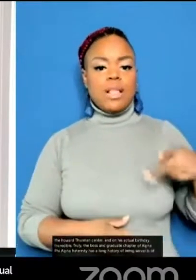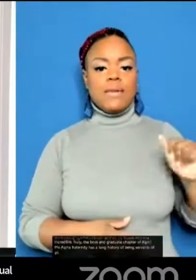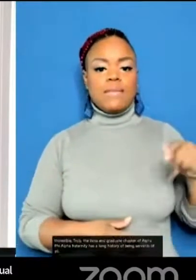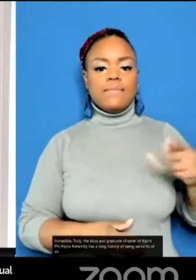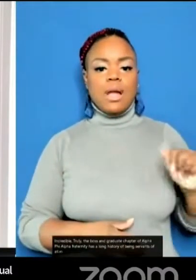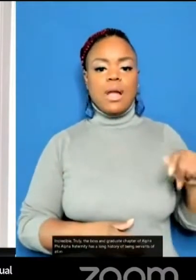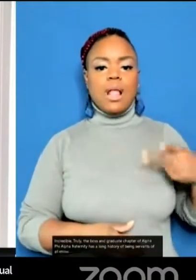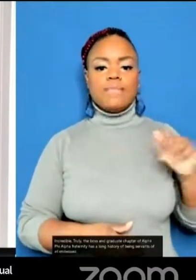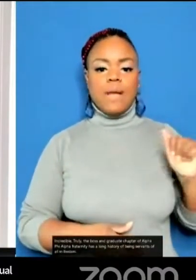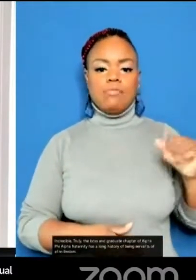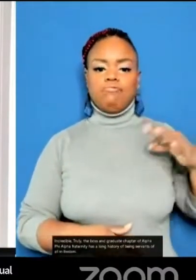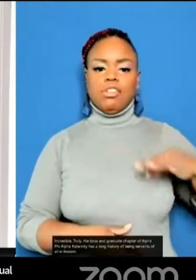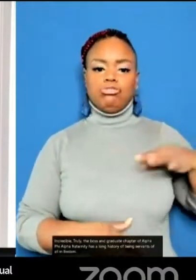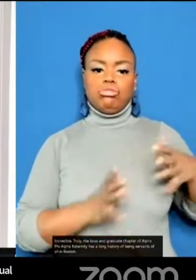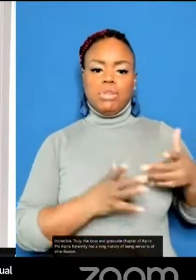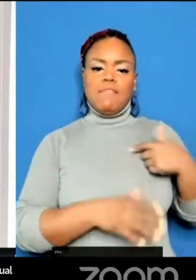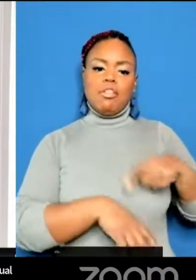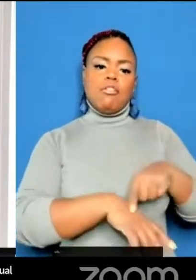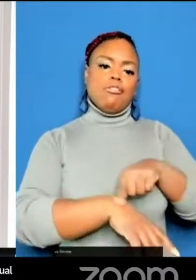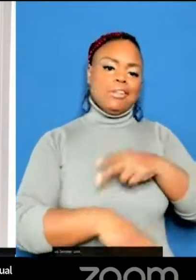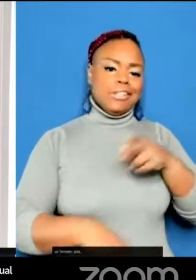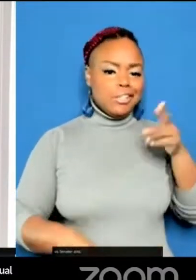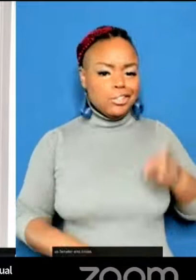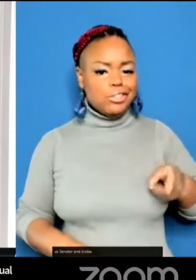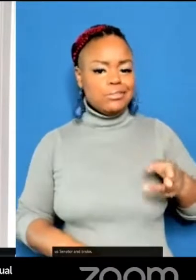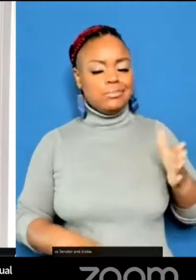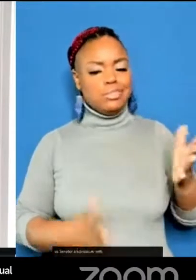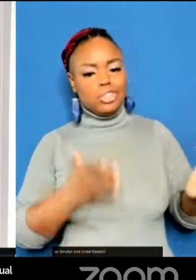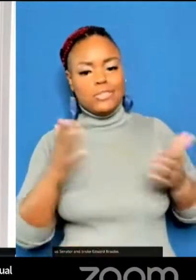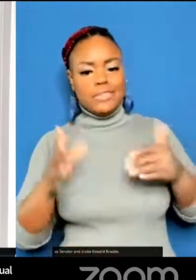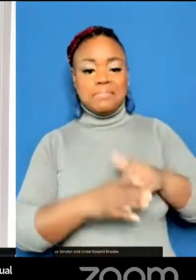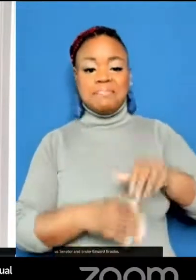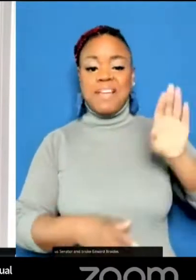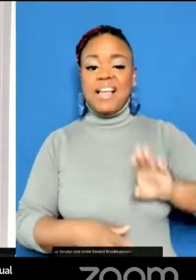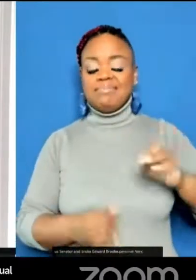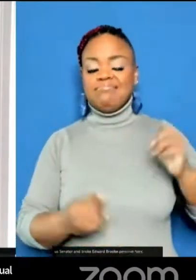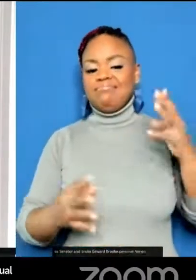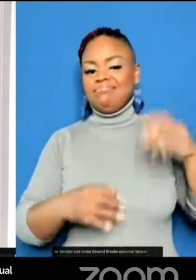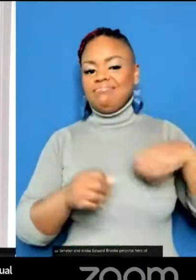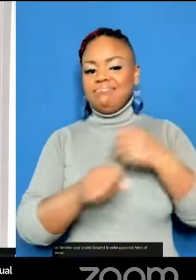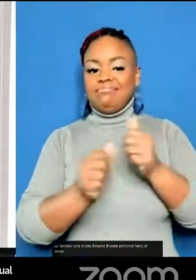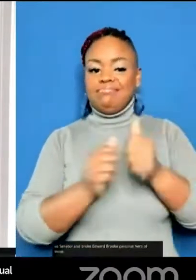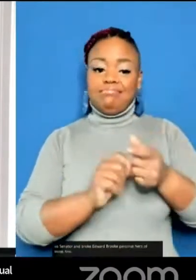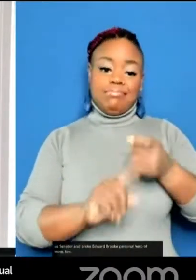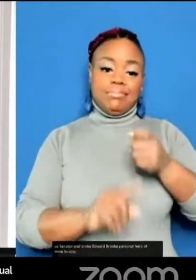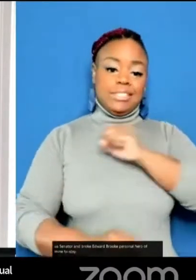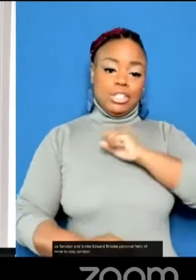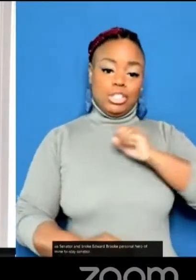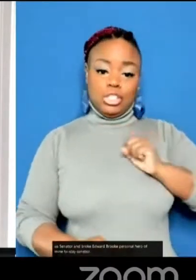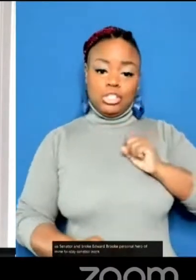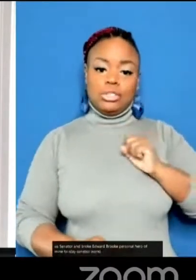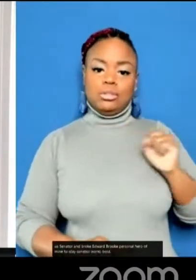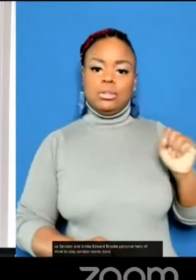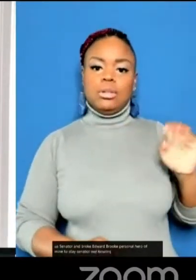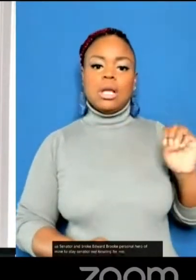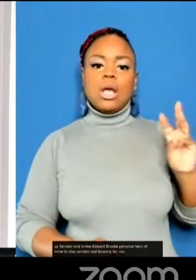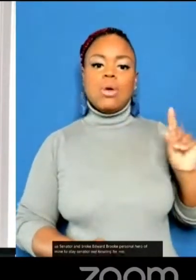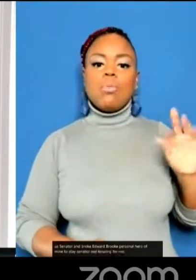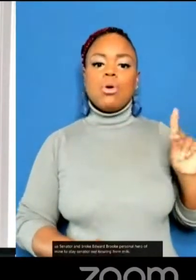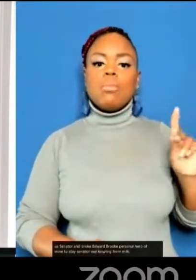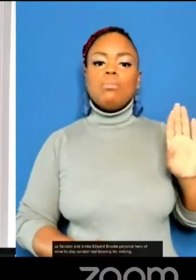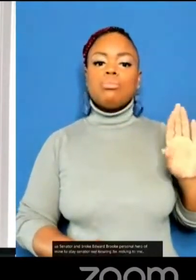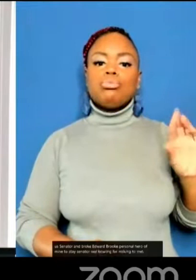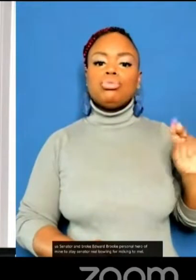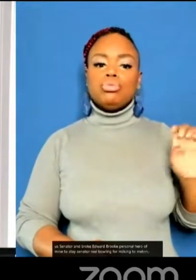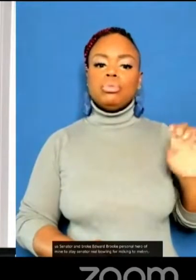in Boston. From U.S. Senator Edward Brook, a personal hero of mine, to State Senator Royal Bowling, from Mel King to